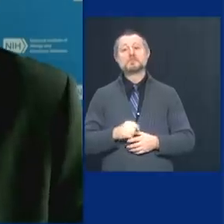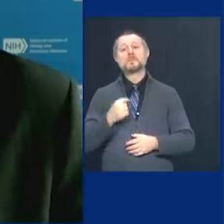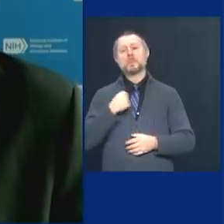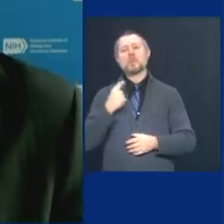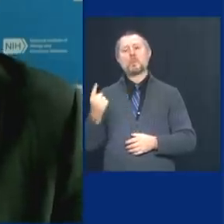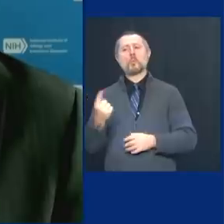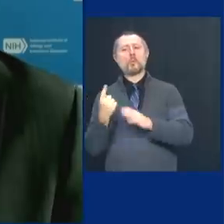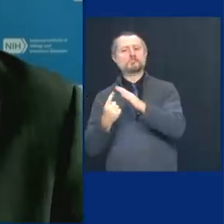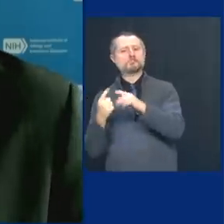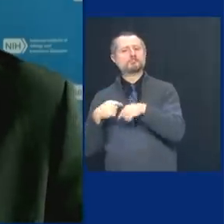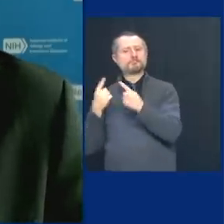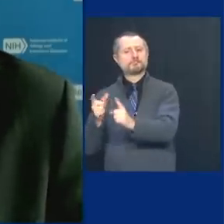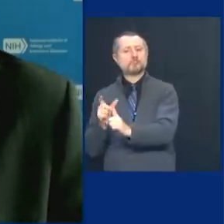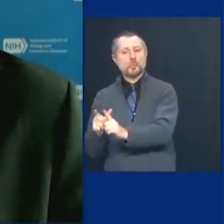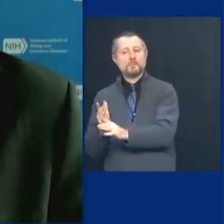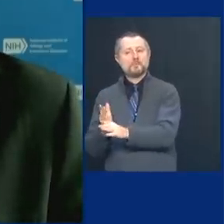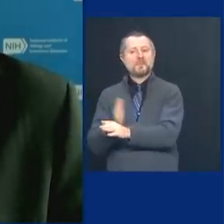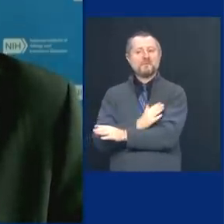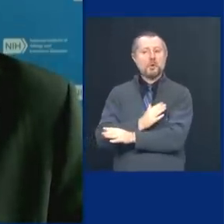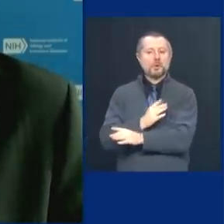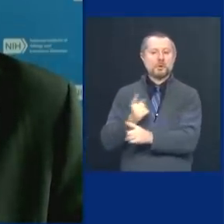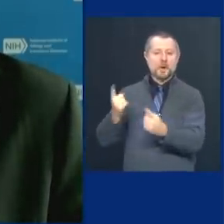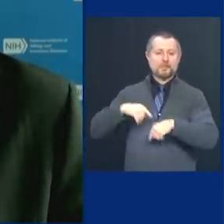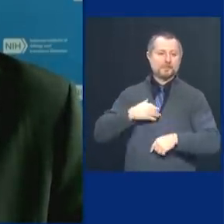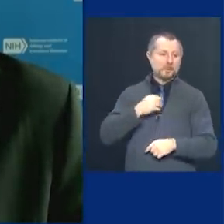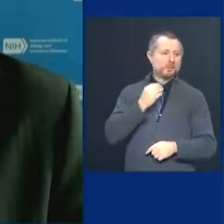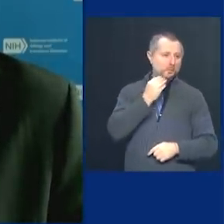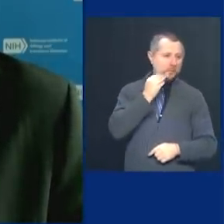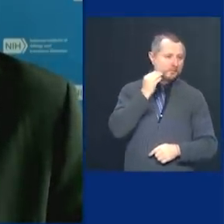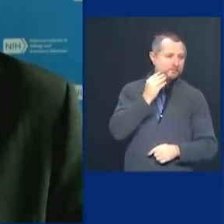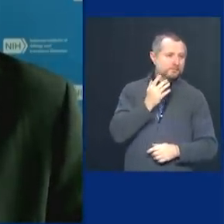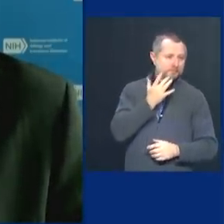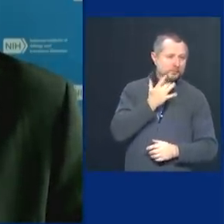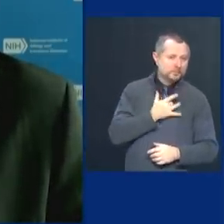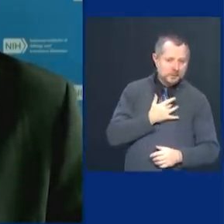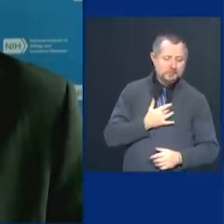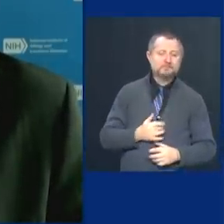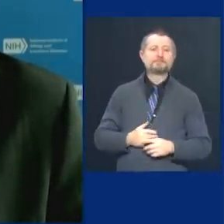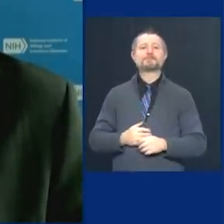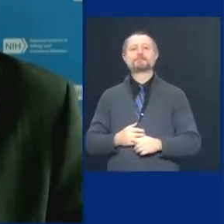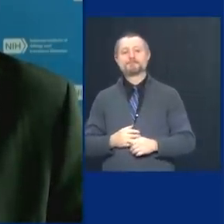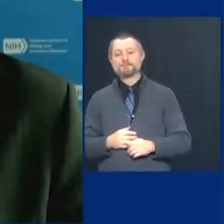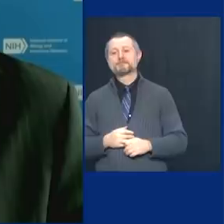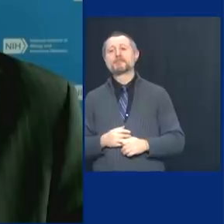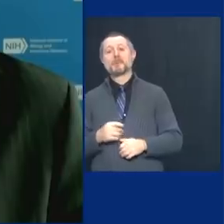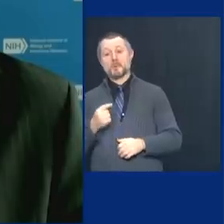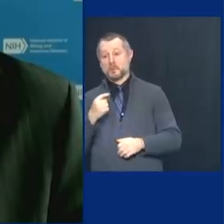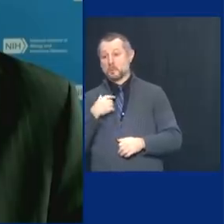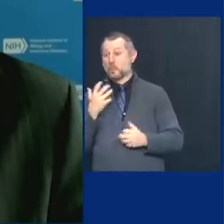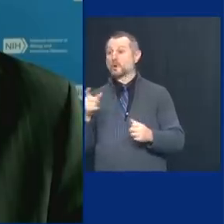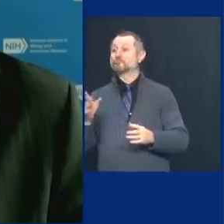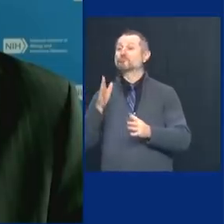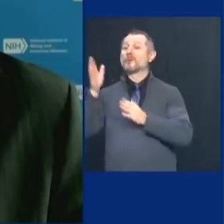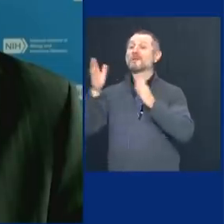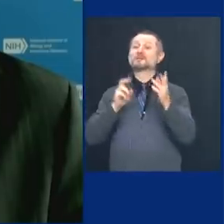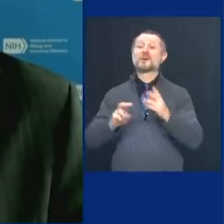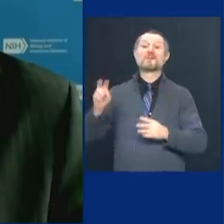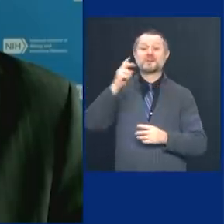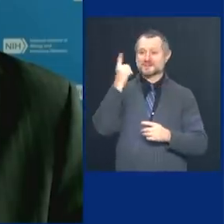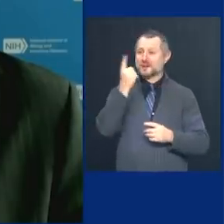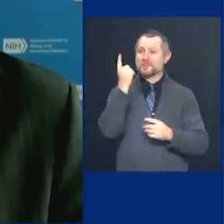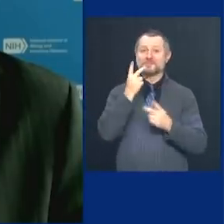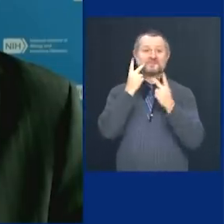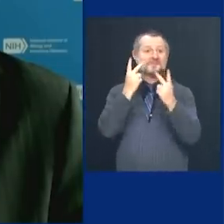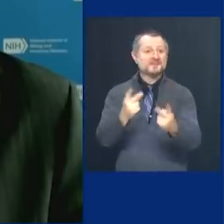before she could come to my birthday, you know. So you want to go travel and see someone. It's not